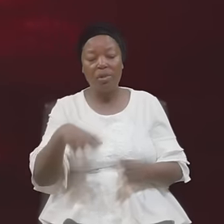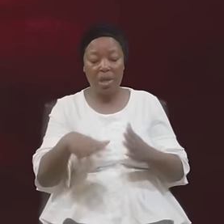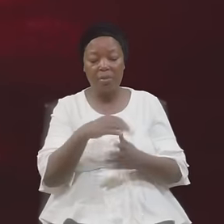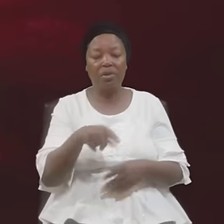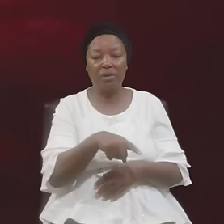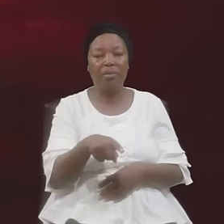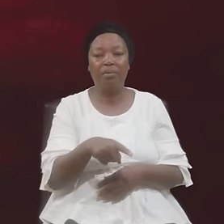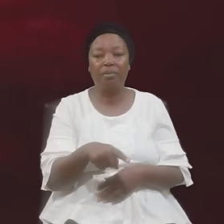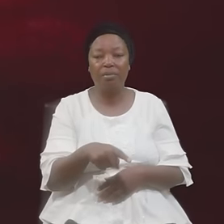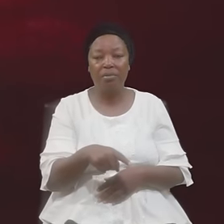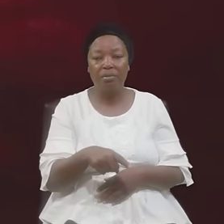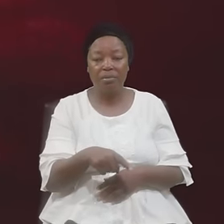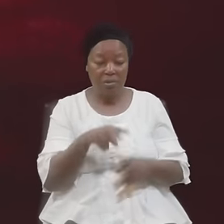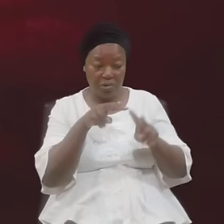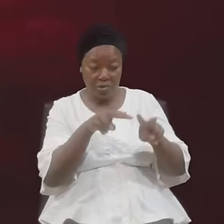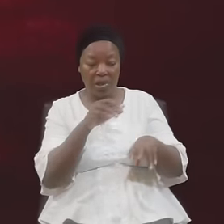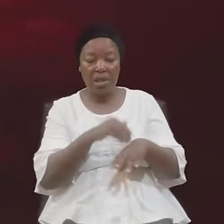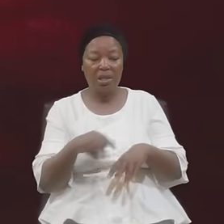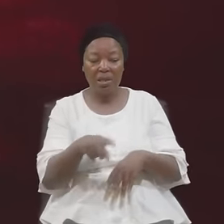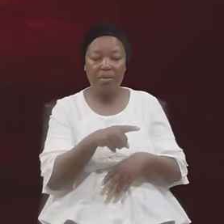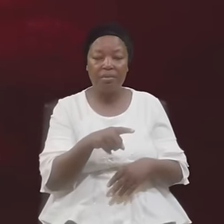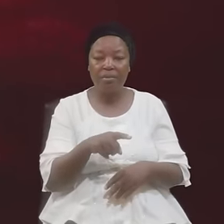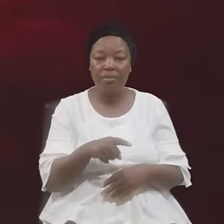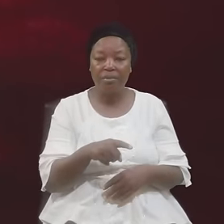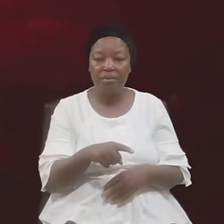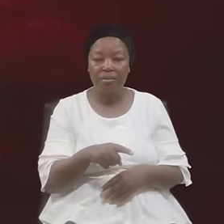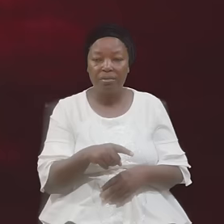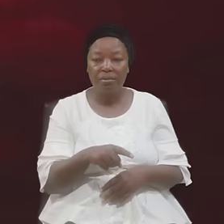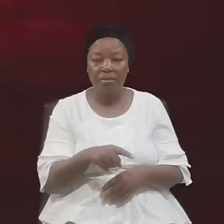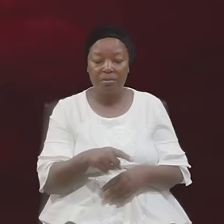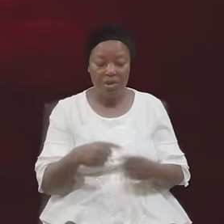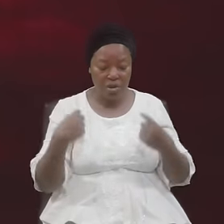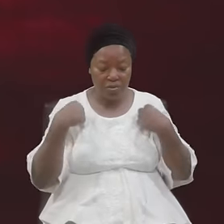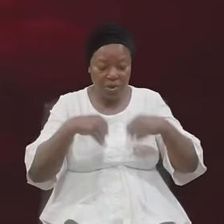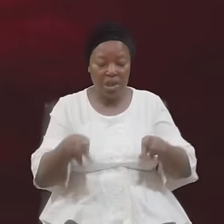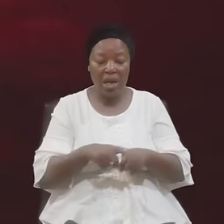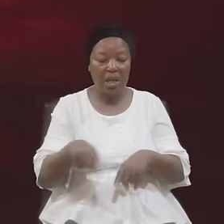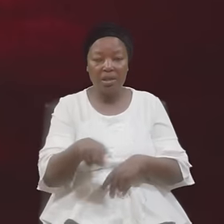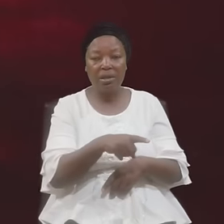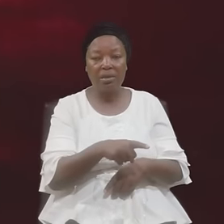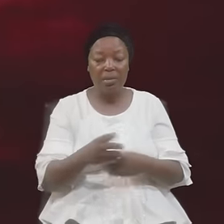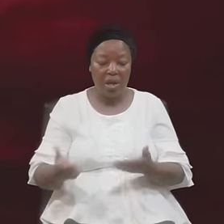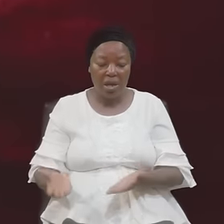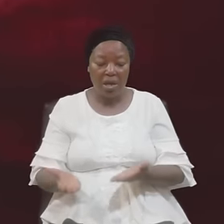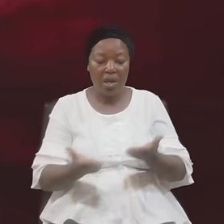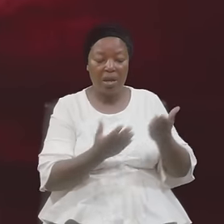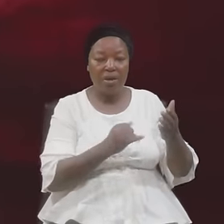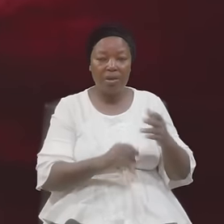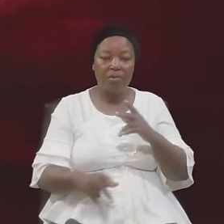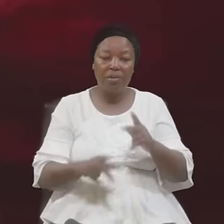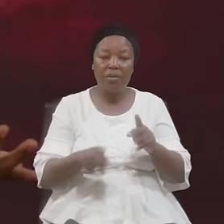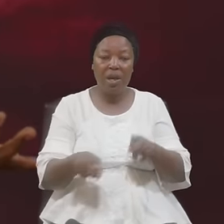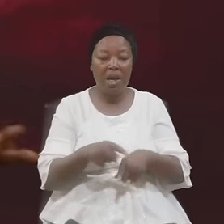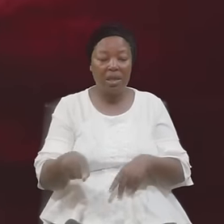Looking Like Them Dressing Like Them Carrying Weapons Like